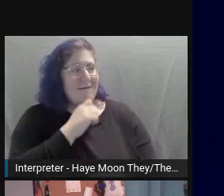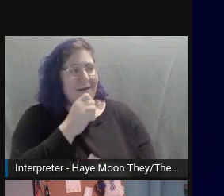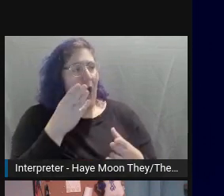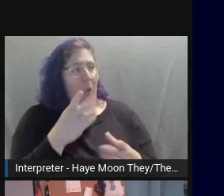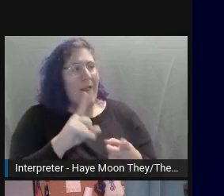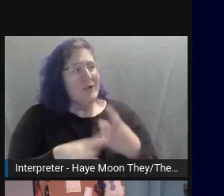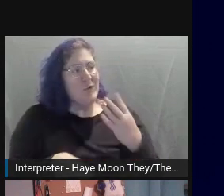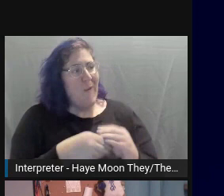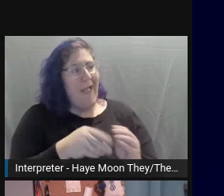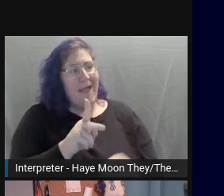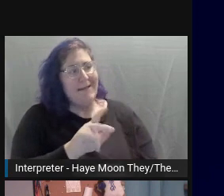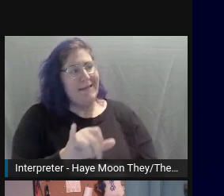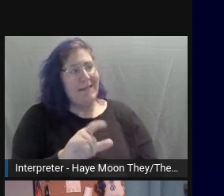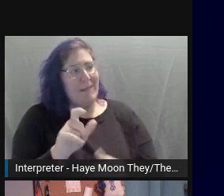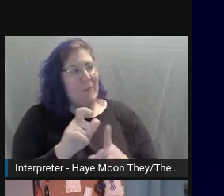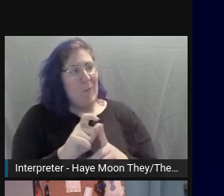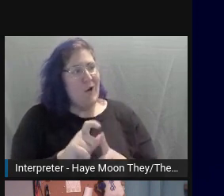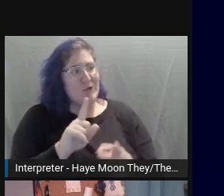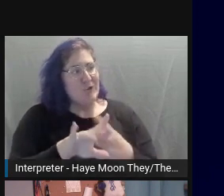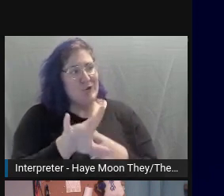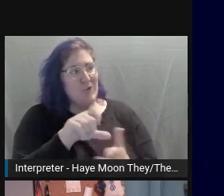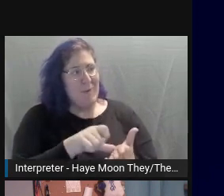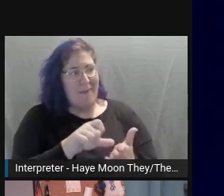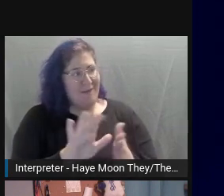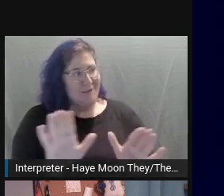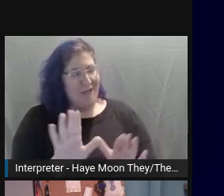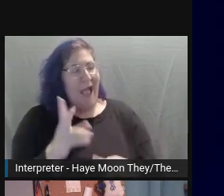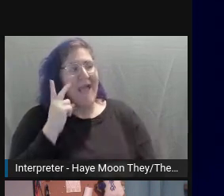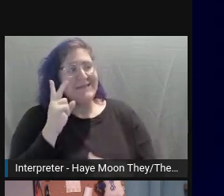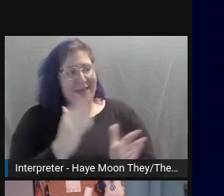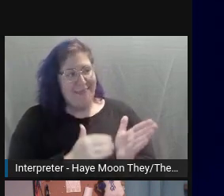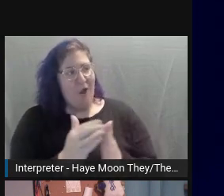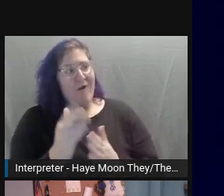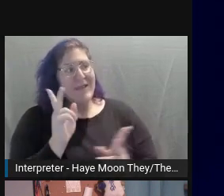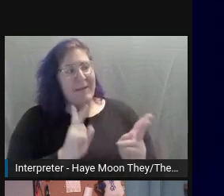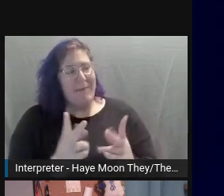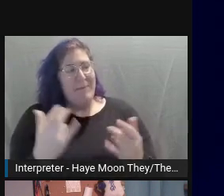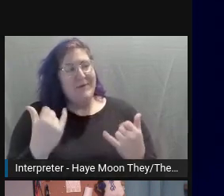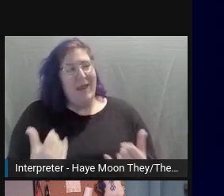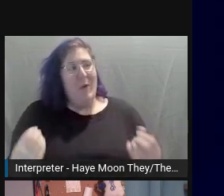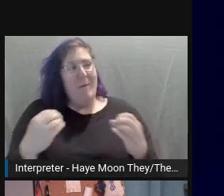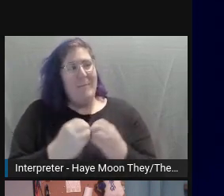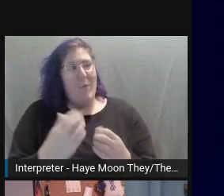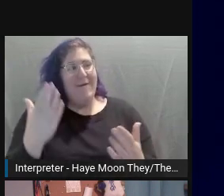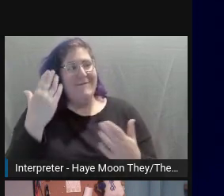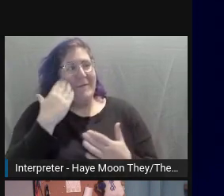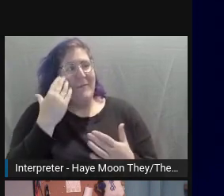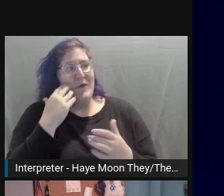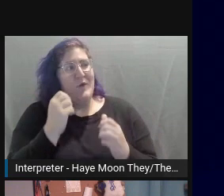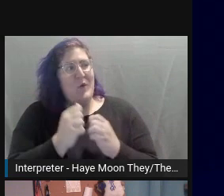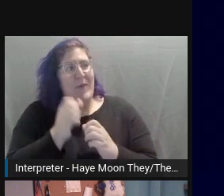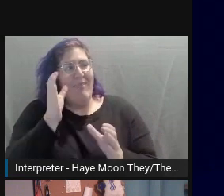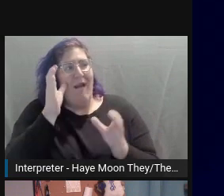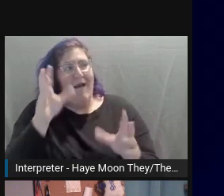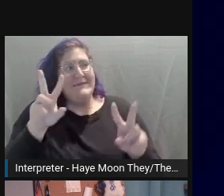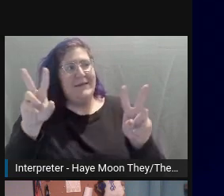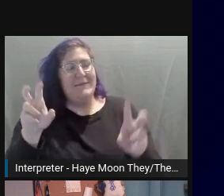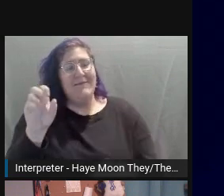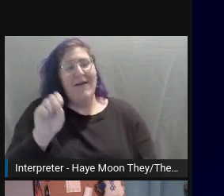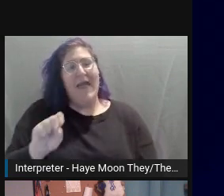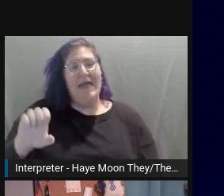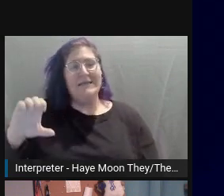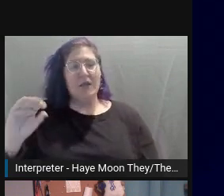page. I still see this all the time. As people are more familiar with the concept of SEO, content creators are looking for every possible